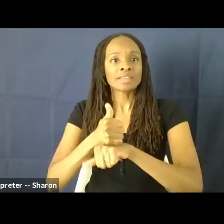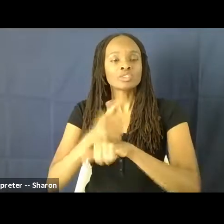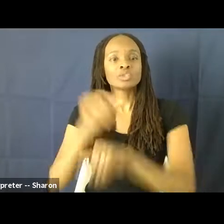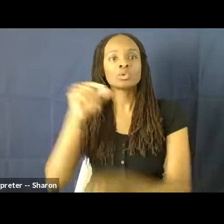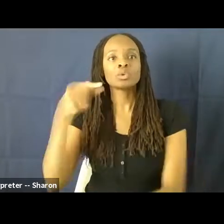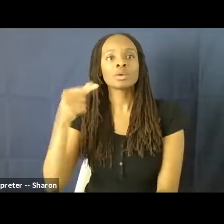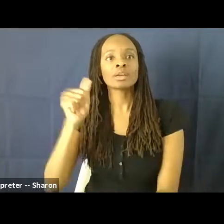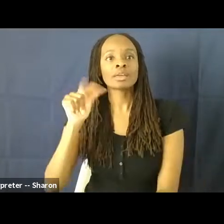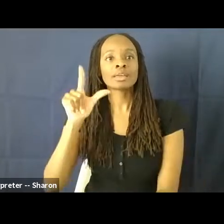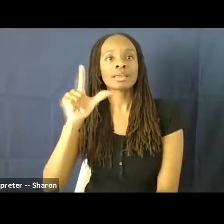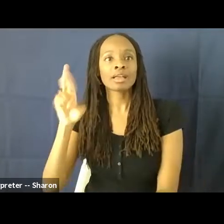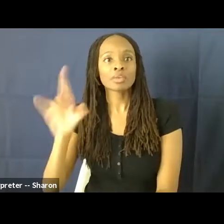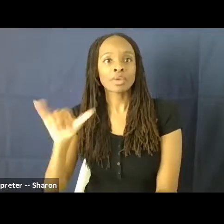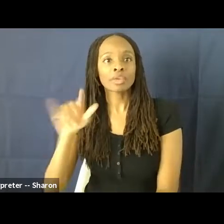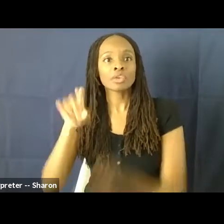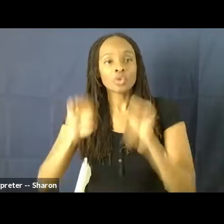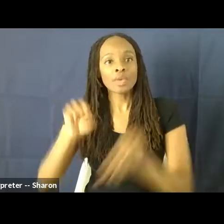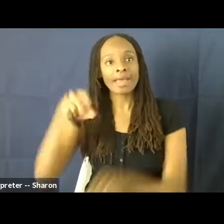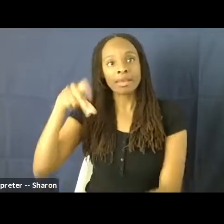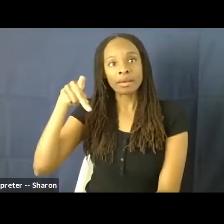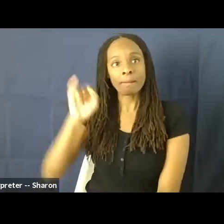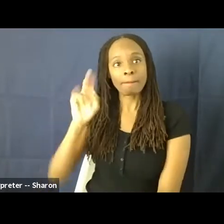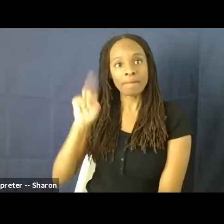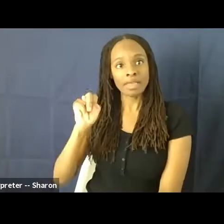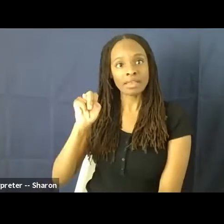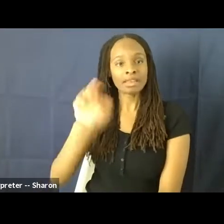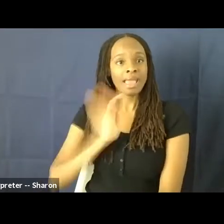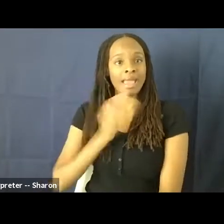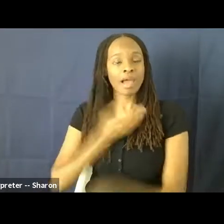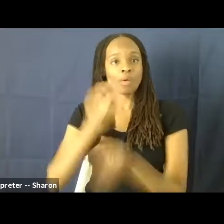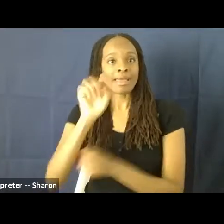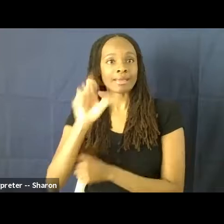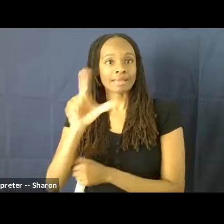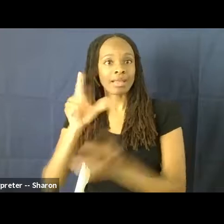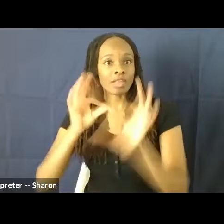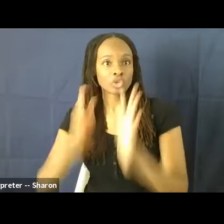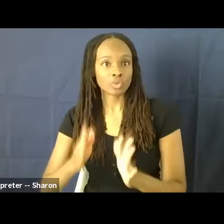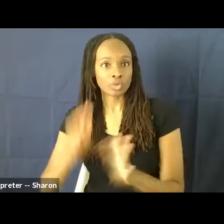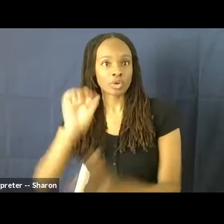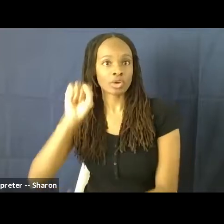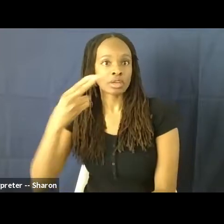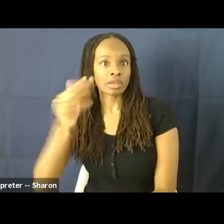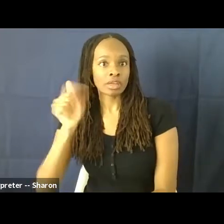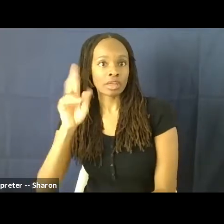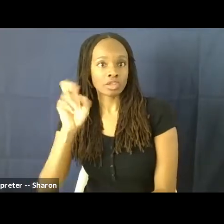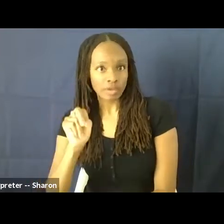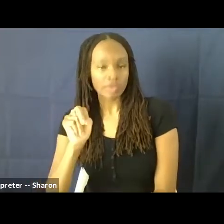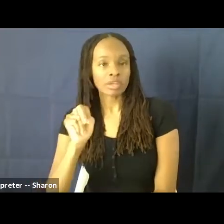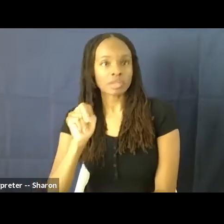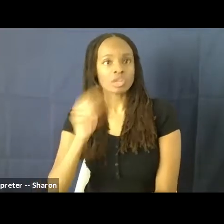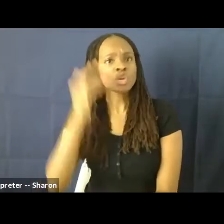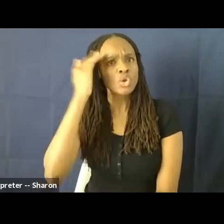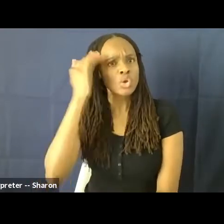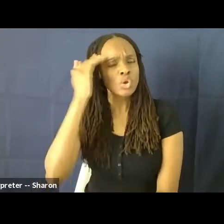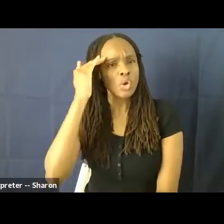also pin Sharon Pierre-Louis, our ASL interpreter. And just so you know that we will be opening